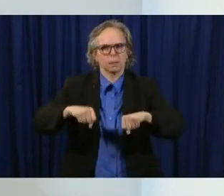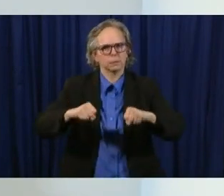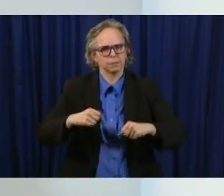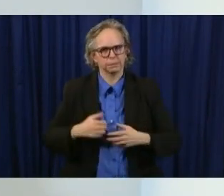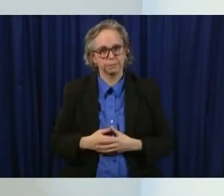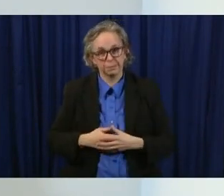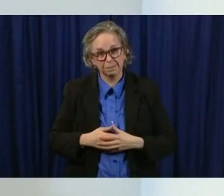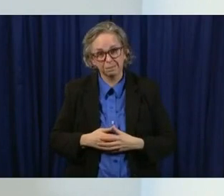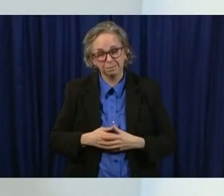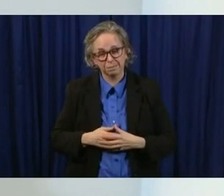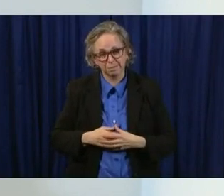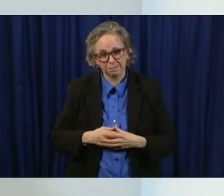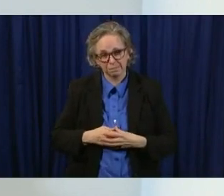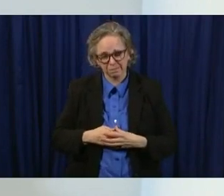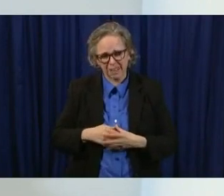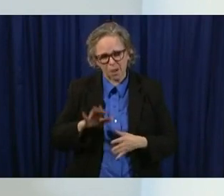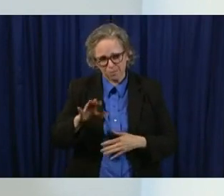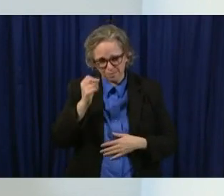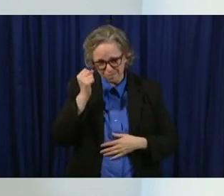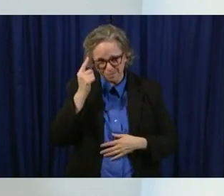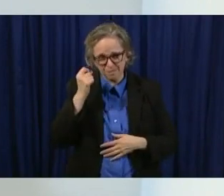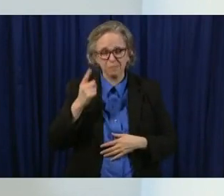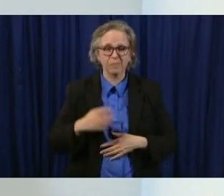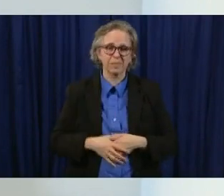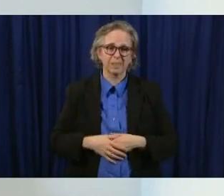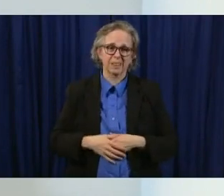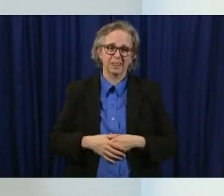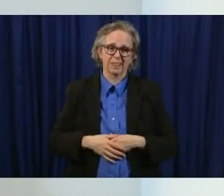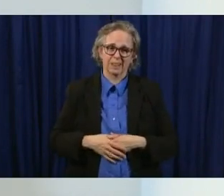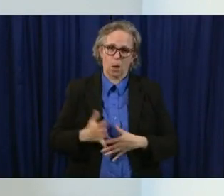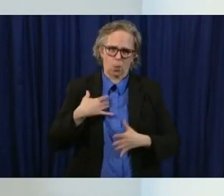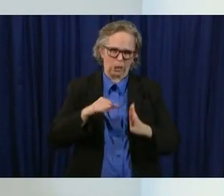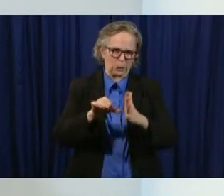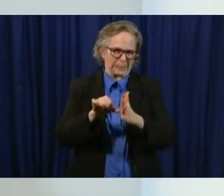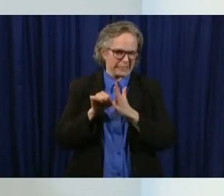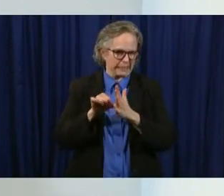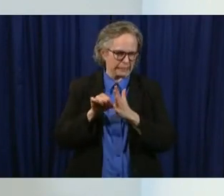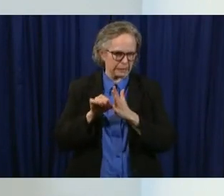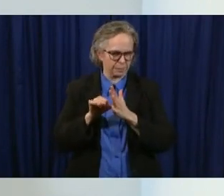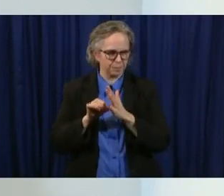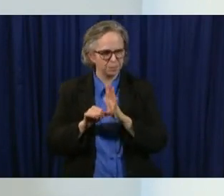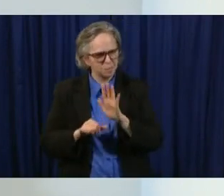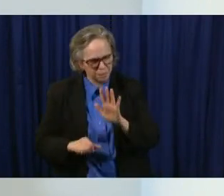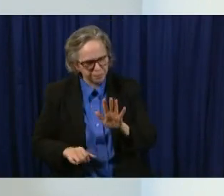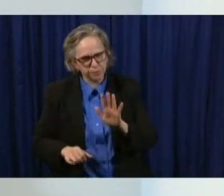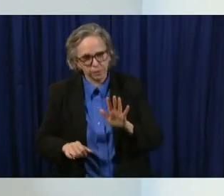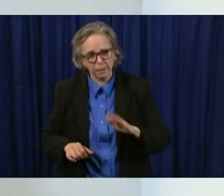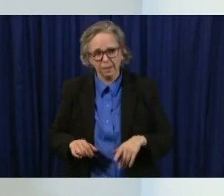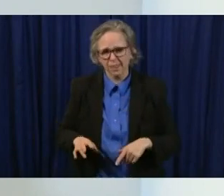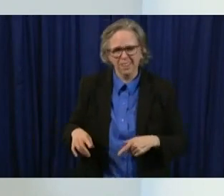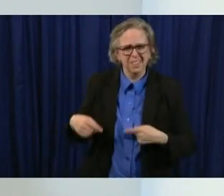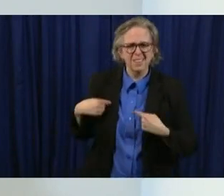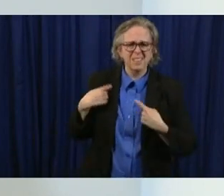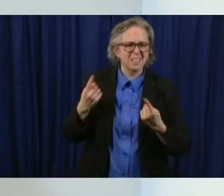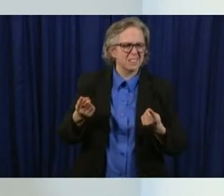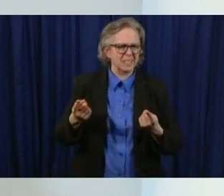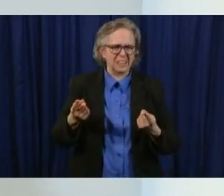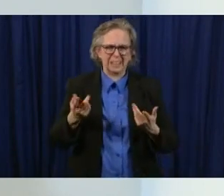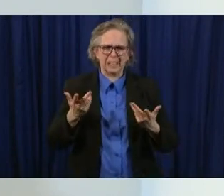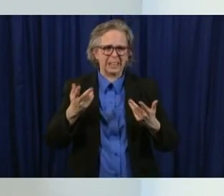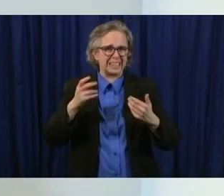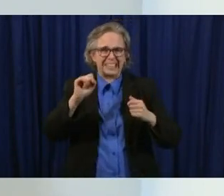add that even if you haven't uh been able to get through and get your eligibility